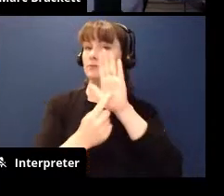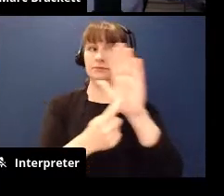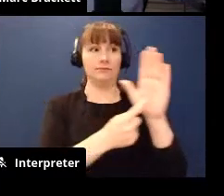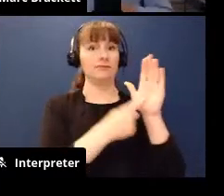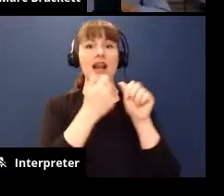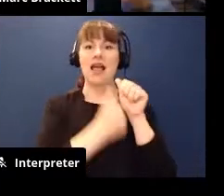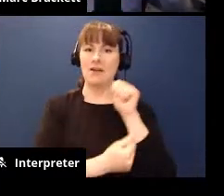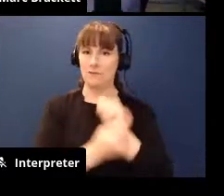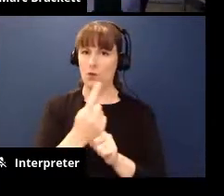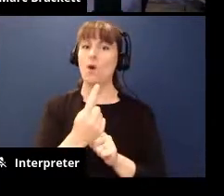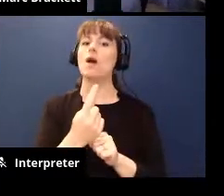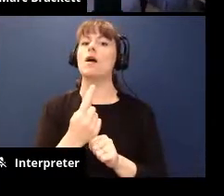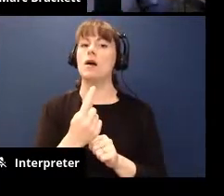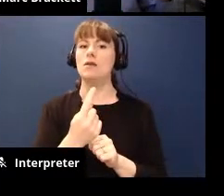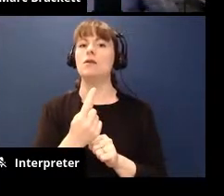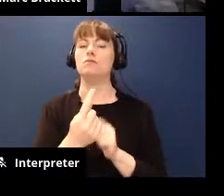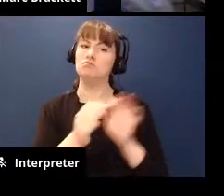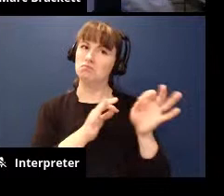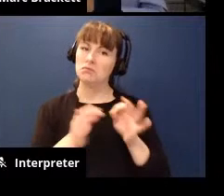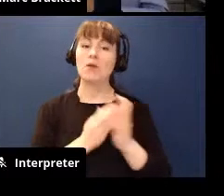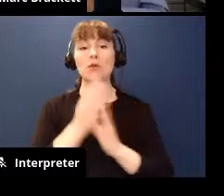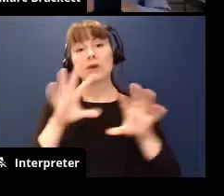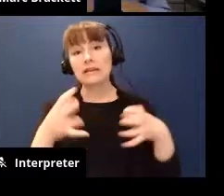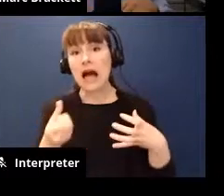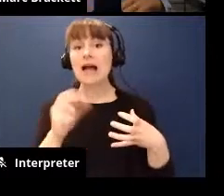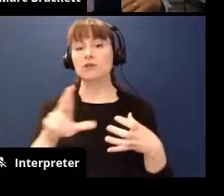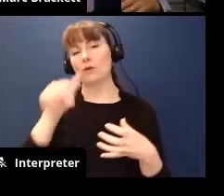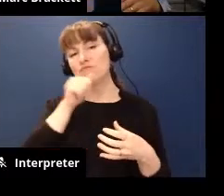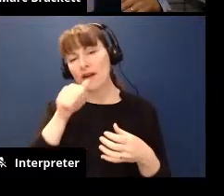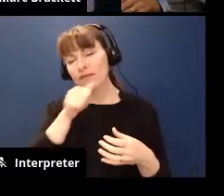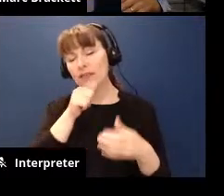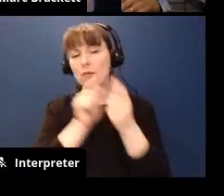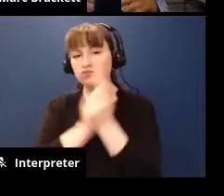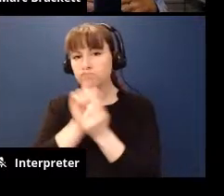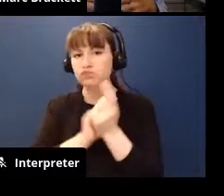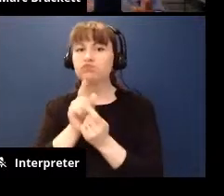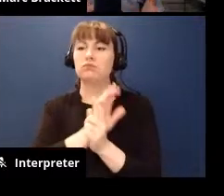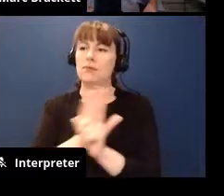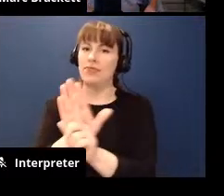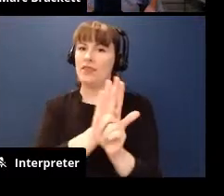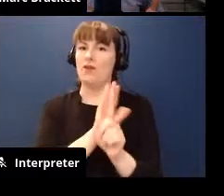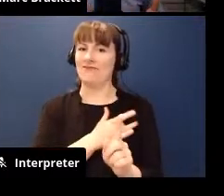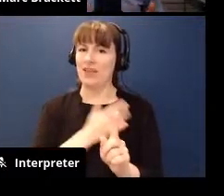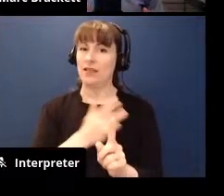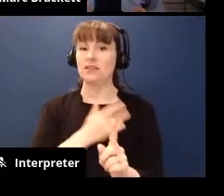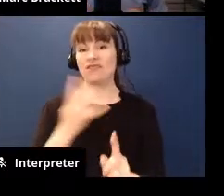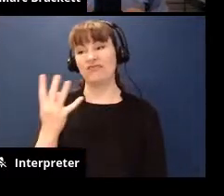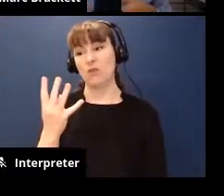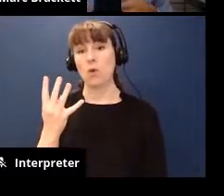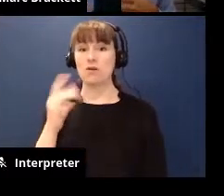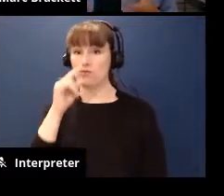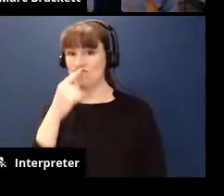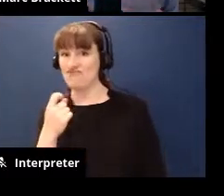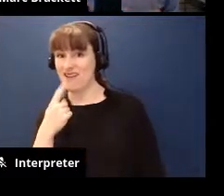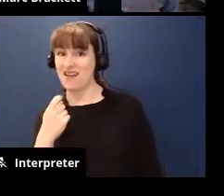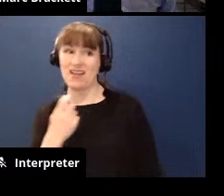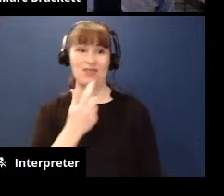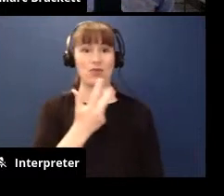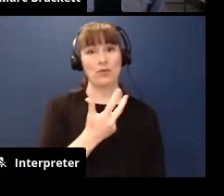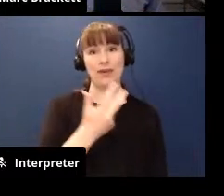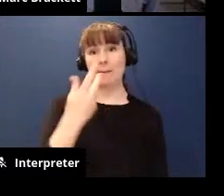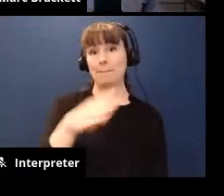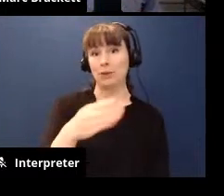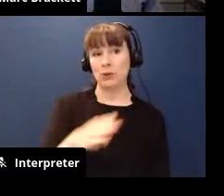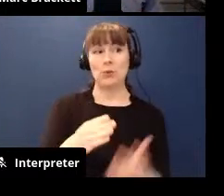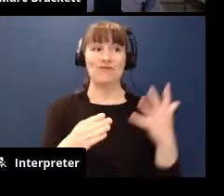and you learn either through the class or privately um you know that four of your kids are in the red and three are in the blue and